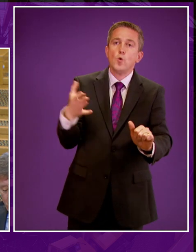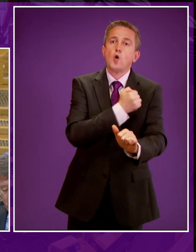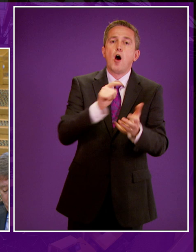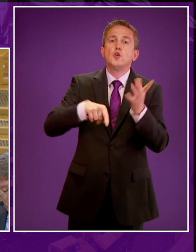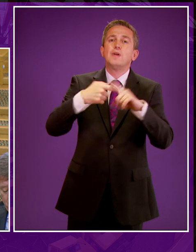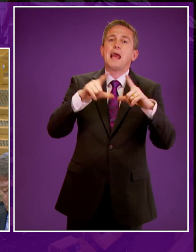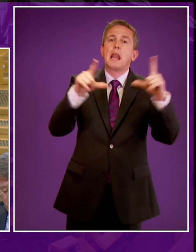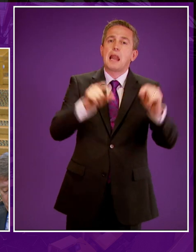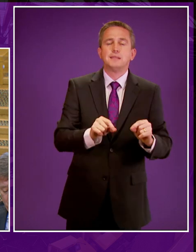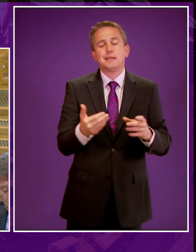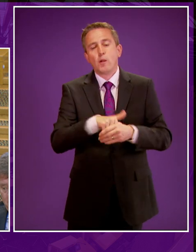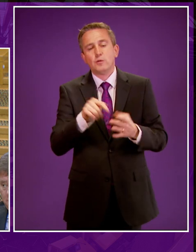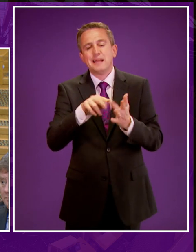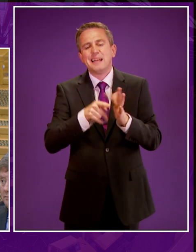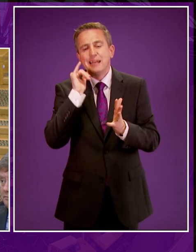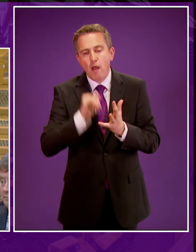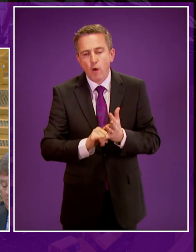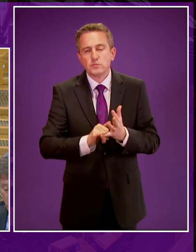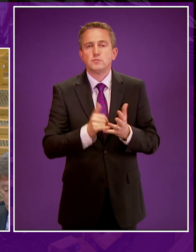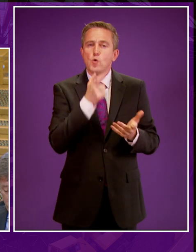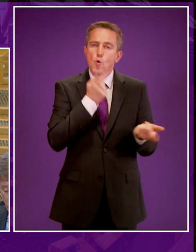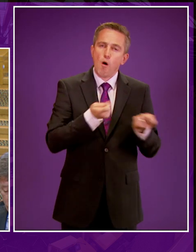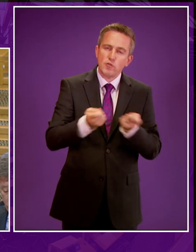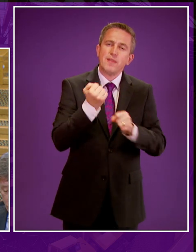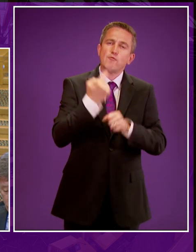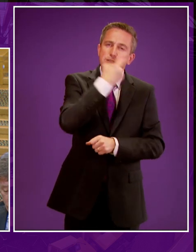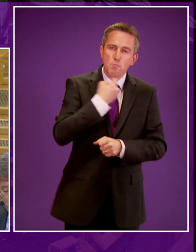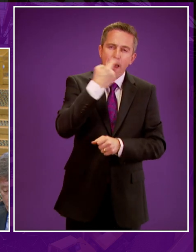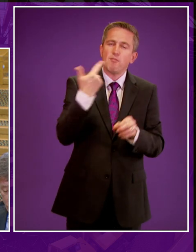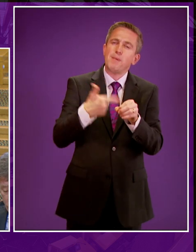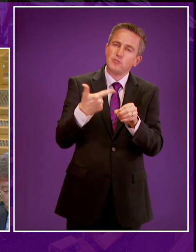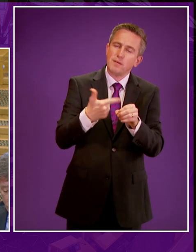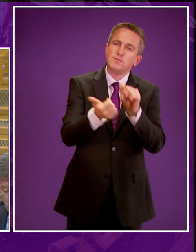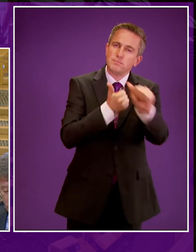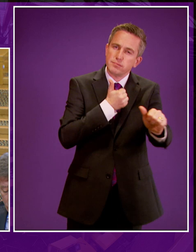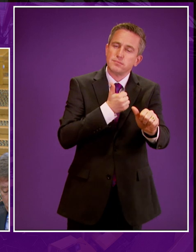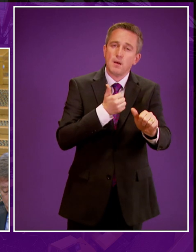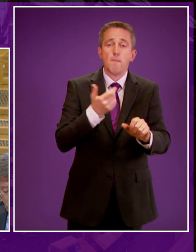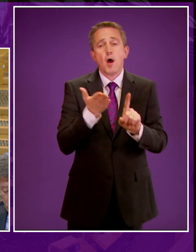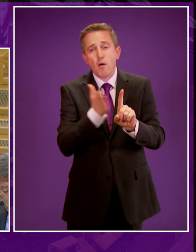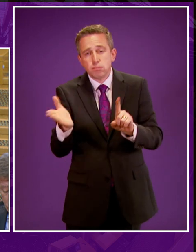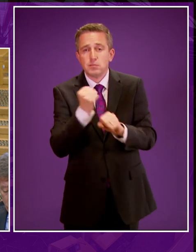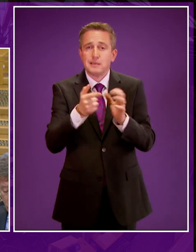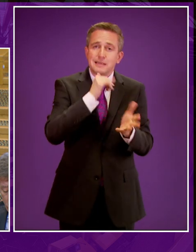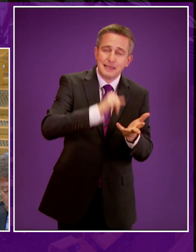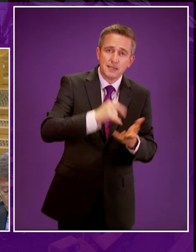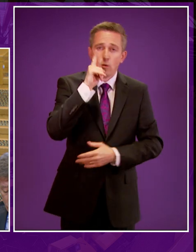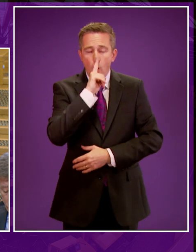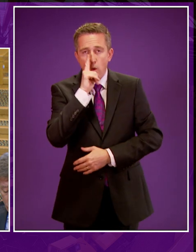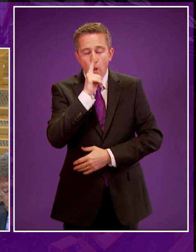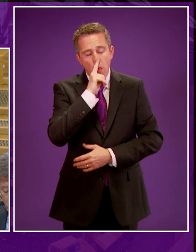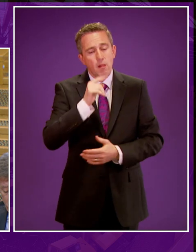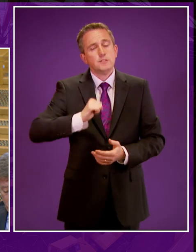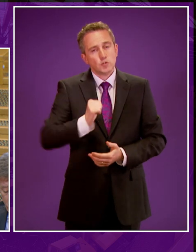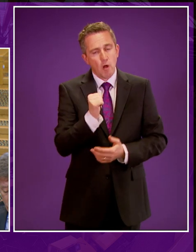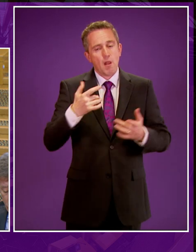UK government, including Ineos, the operators of the Grangemouth petrochemical facility. On unconventional oil and gas extraction, we have formed a different view